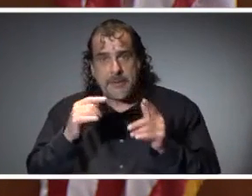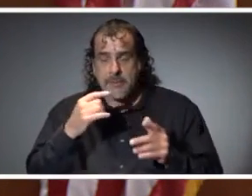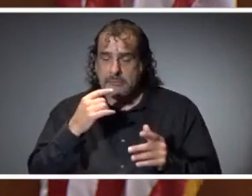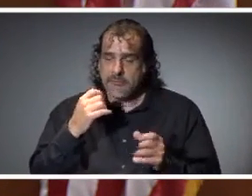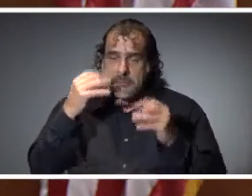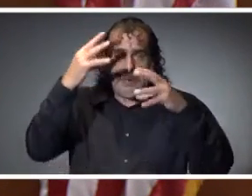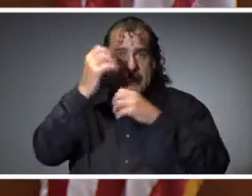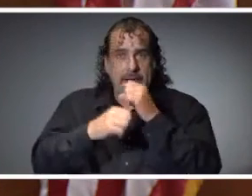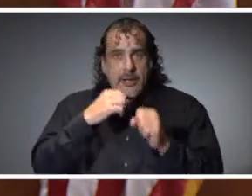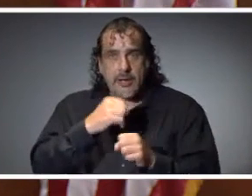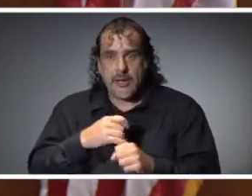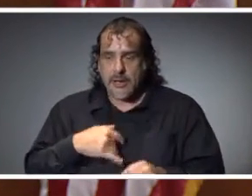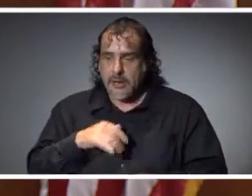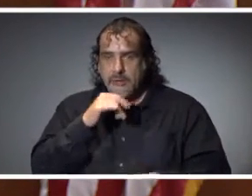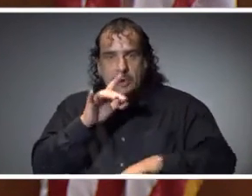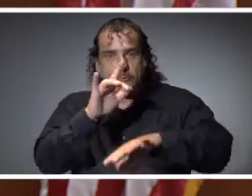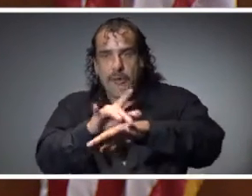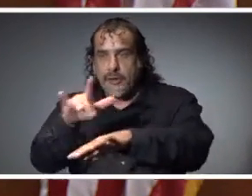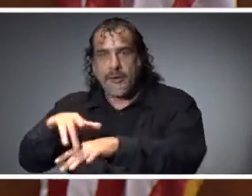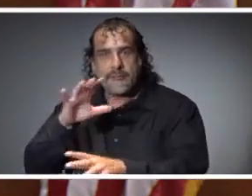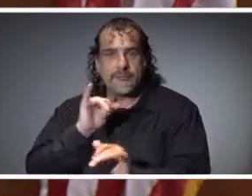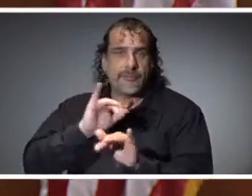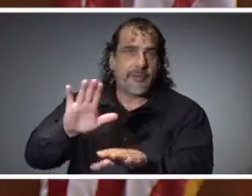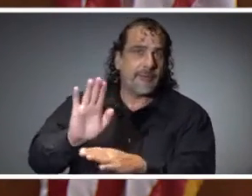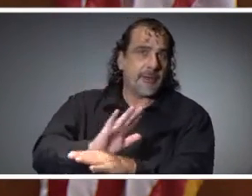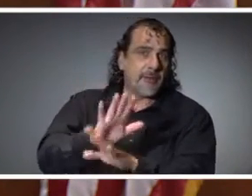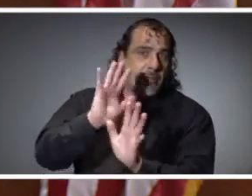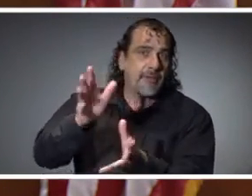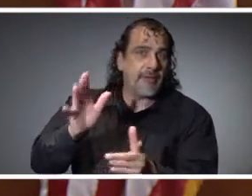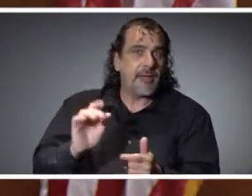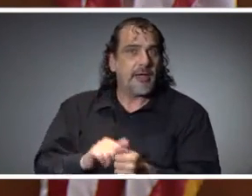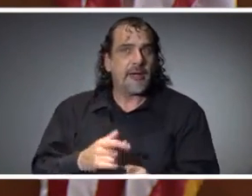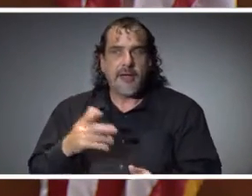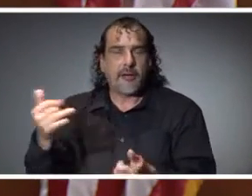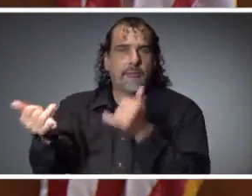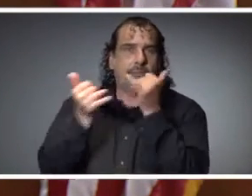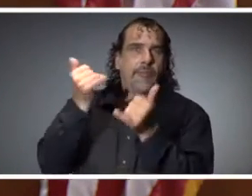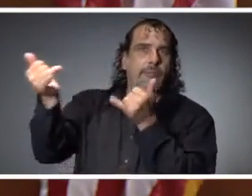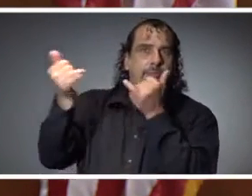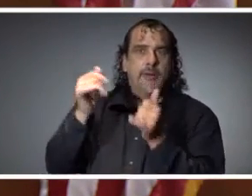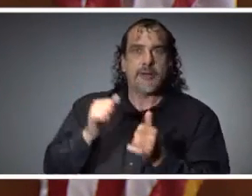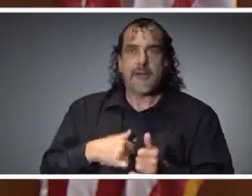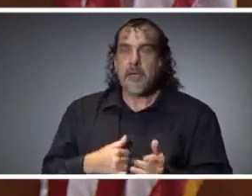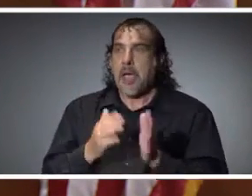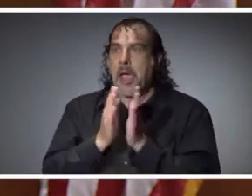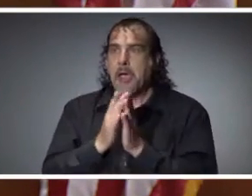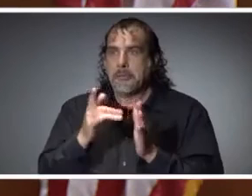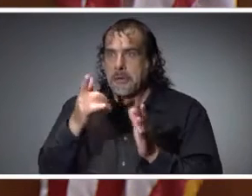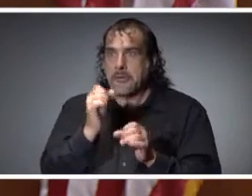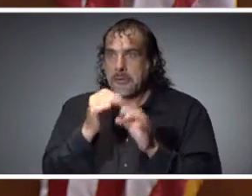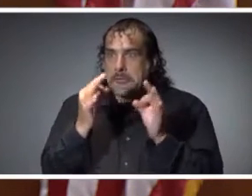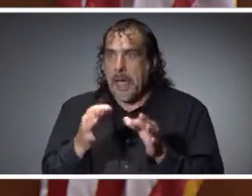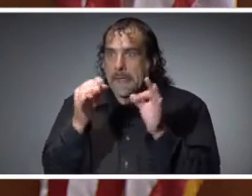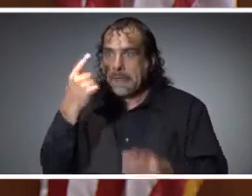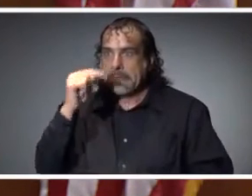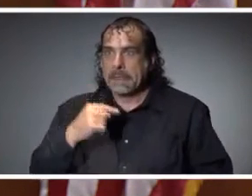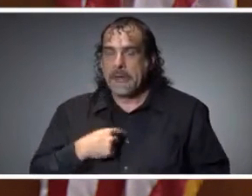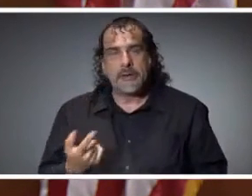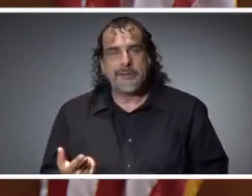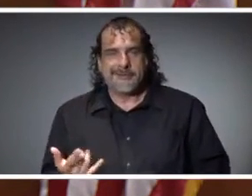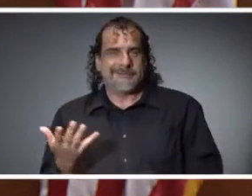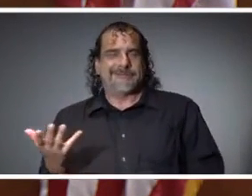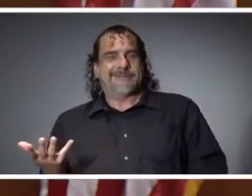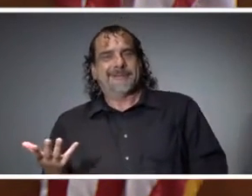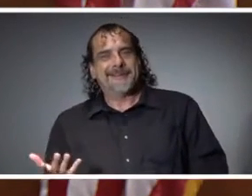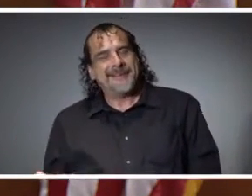said stay away from them and stay out of their business now are calling me asking me hey will you please make these decisions for us it's the nature of the beast and